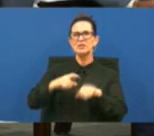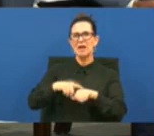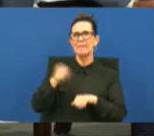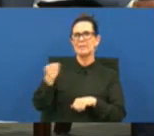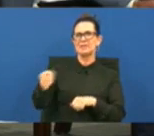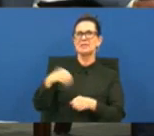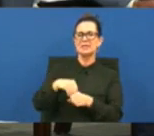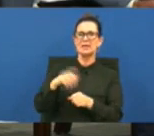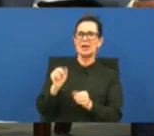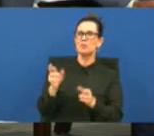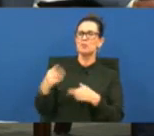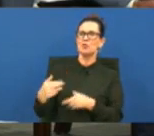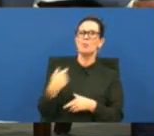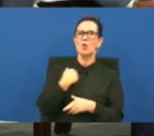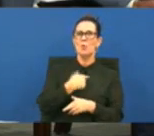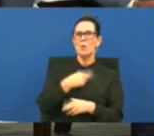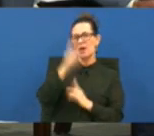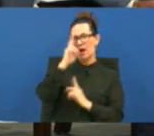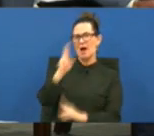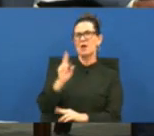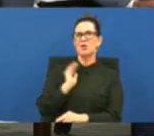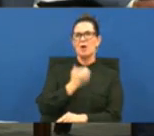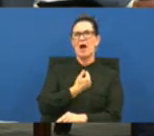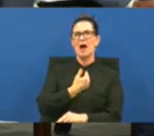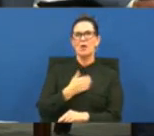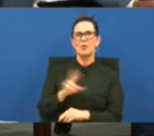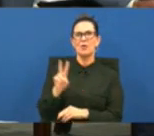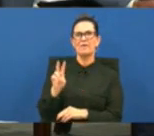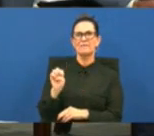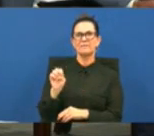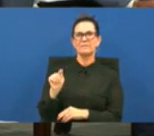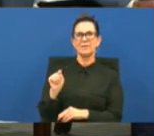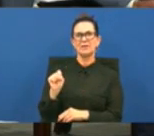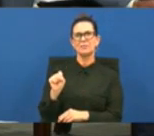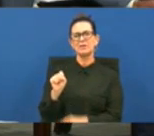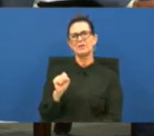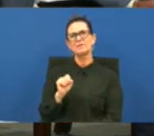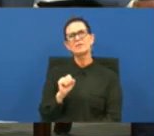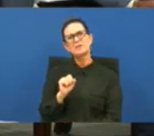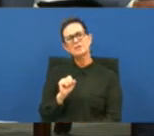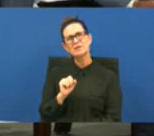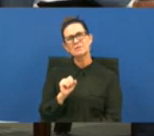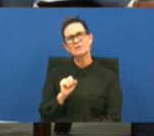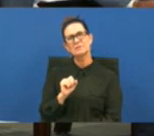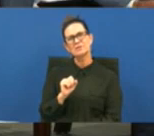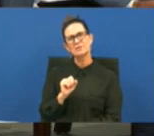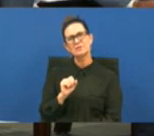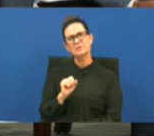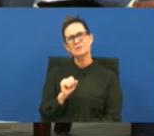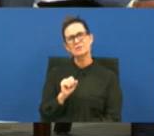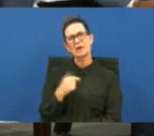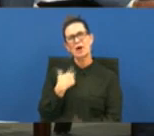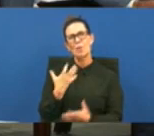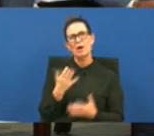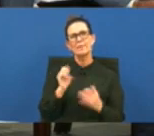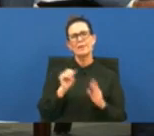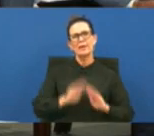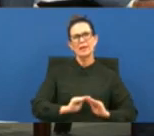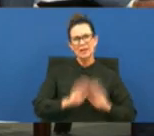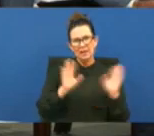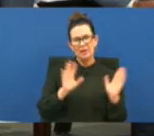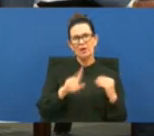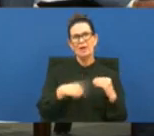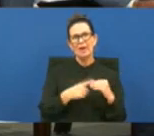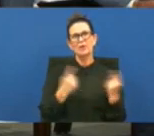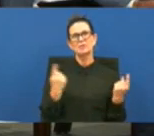honor our veterans so i forgot to mention that but i wanted to be clear about something what i said was